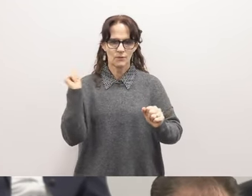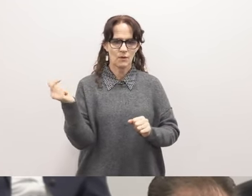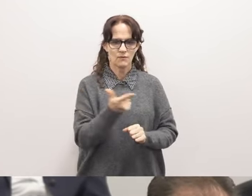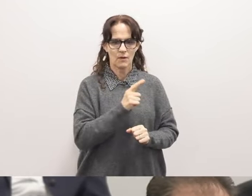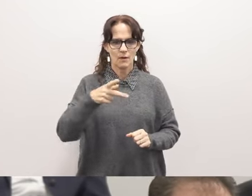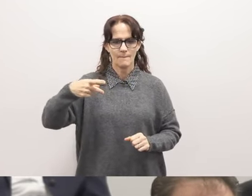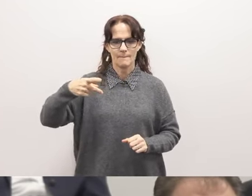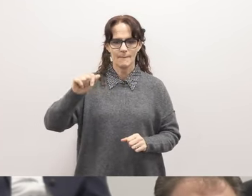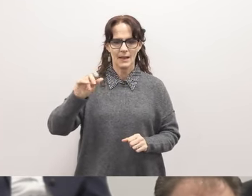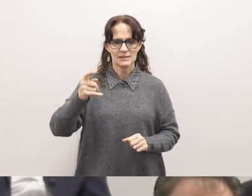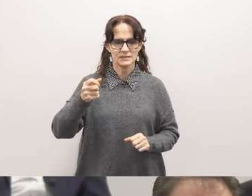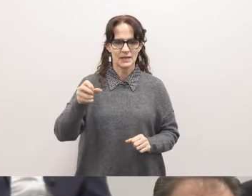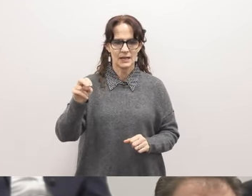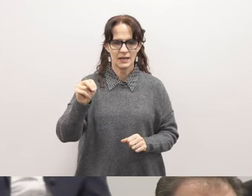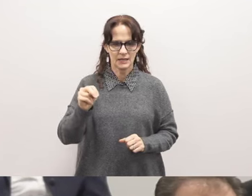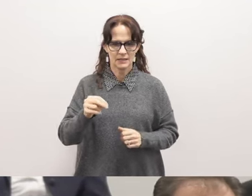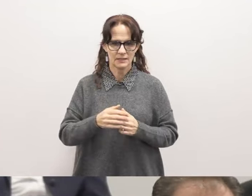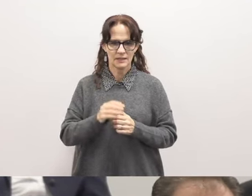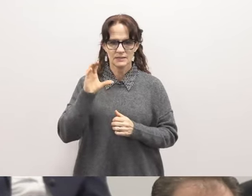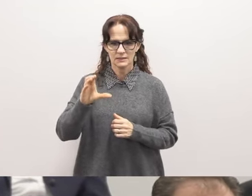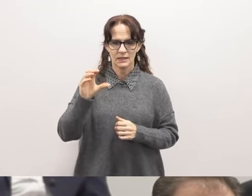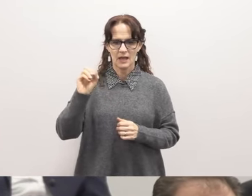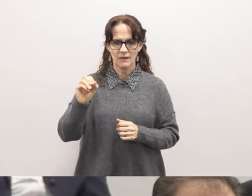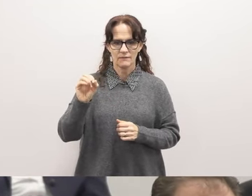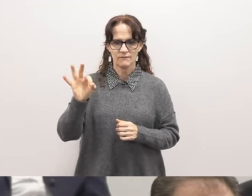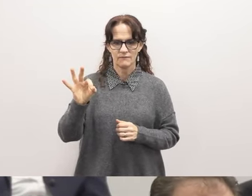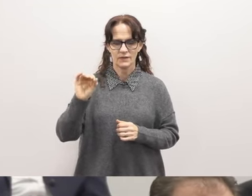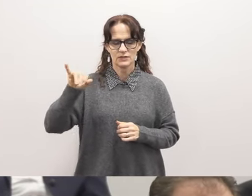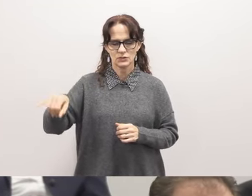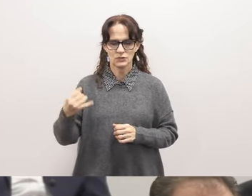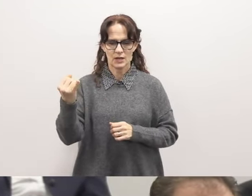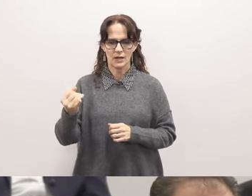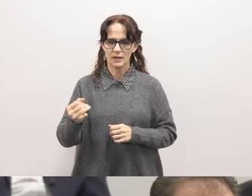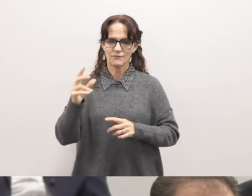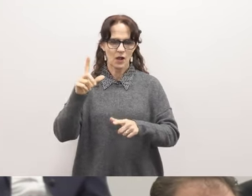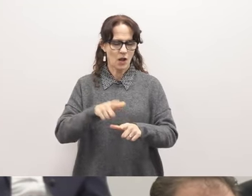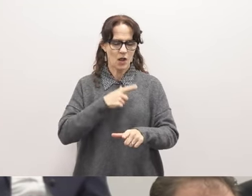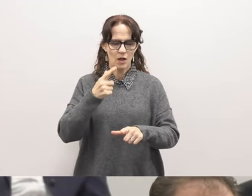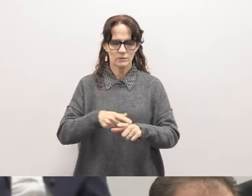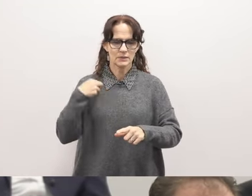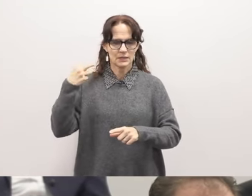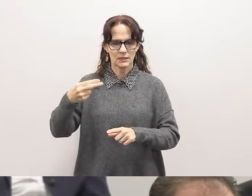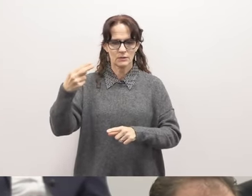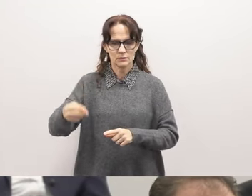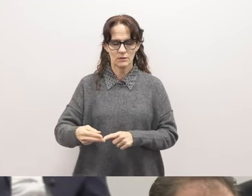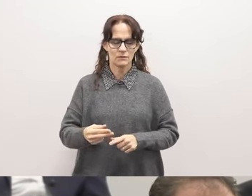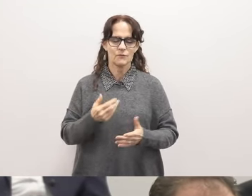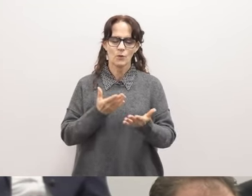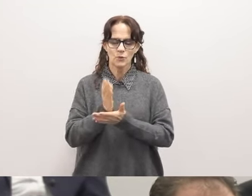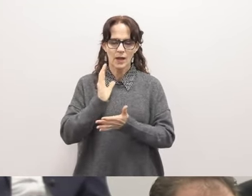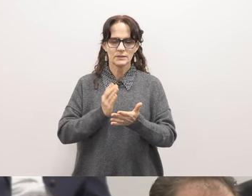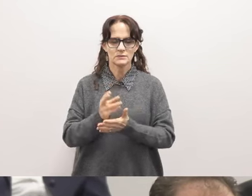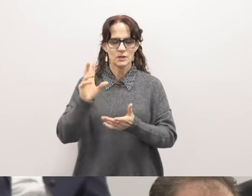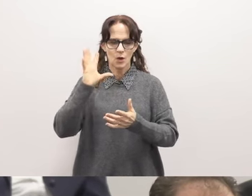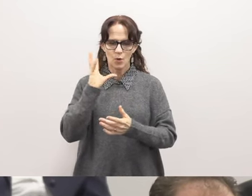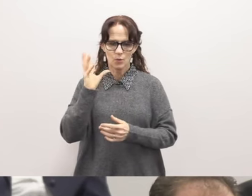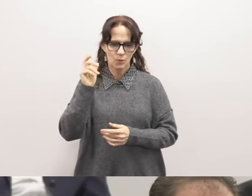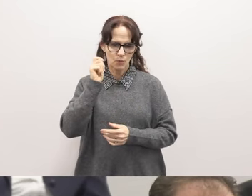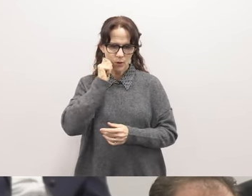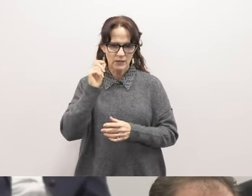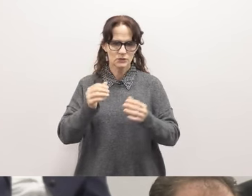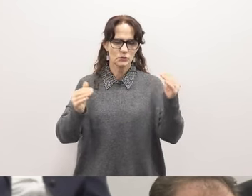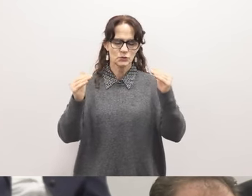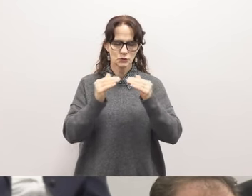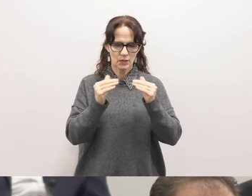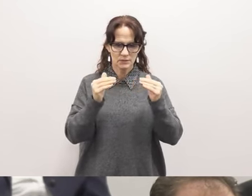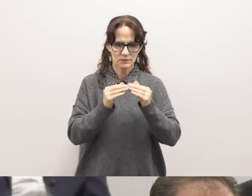Palestinians. CFJ has a long-standing legacy of fighting for human rights, racial justice, liberation, and safety for all